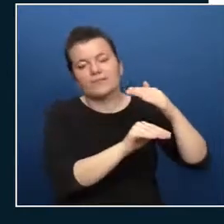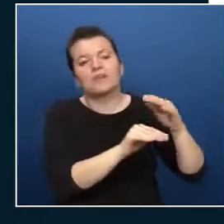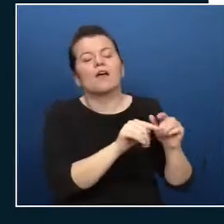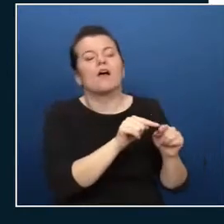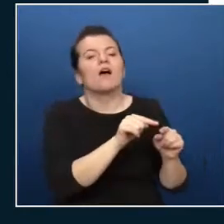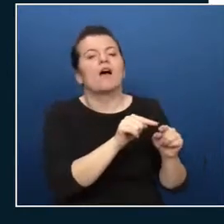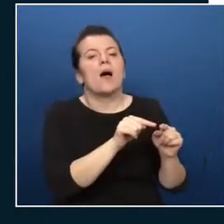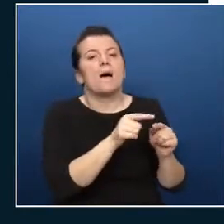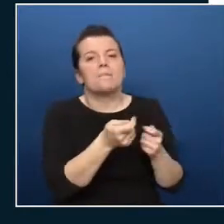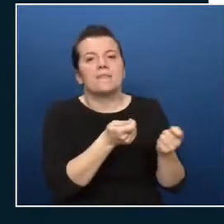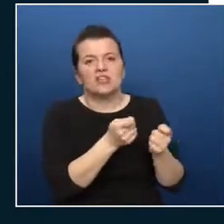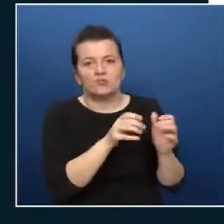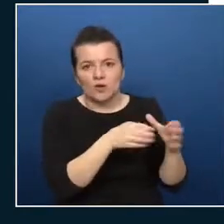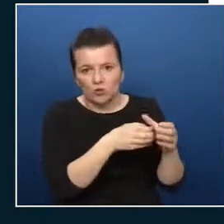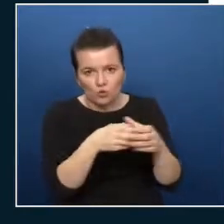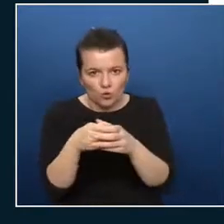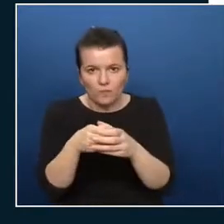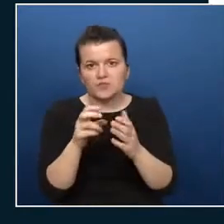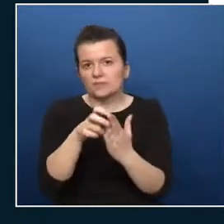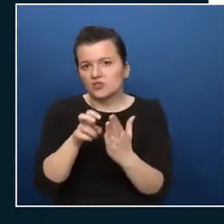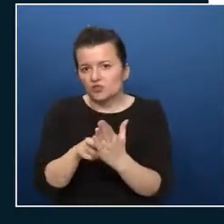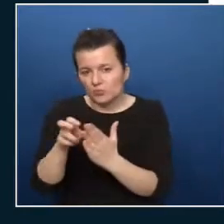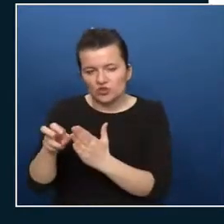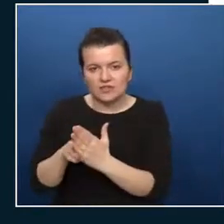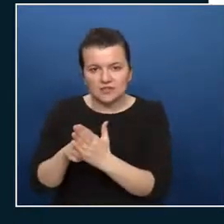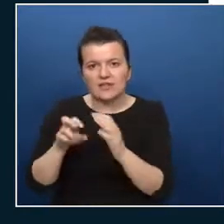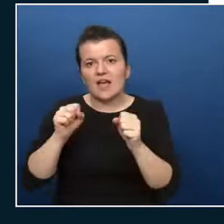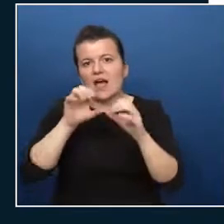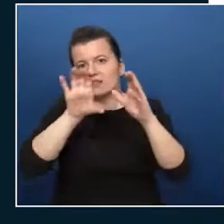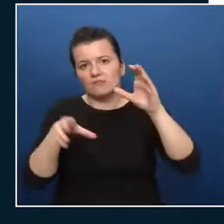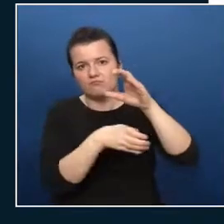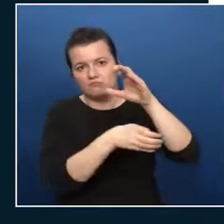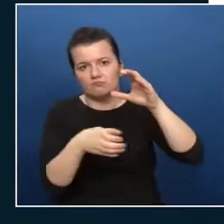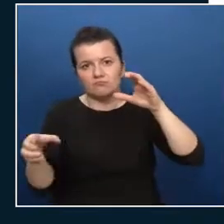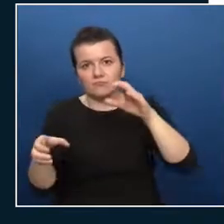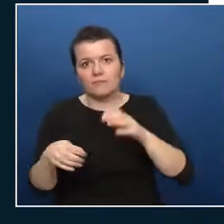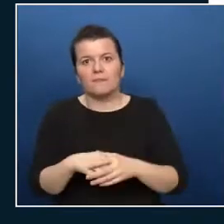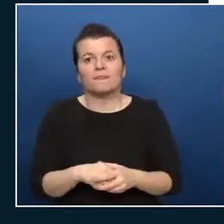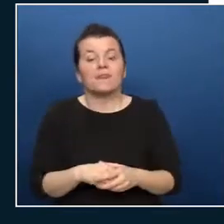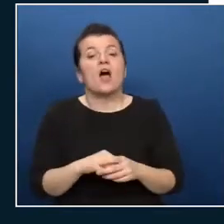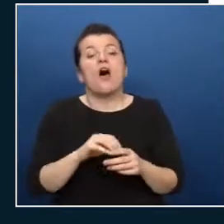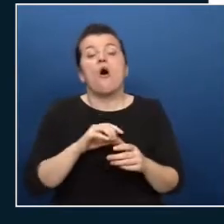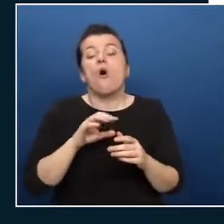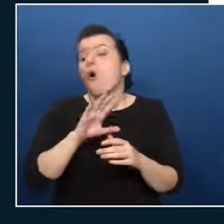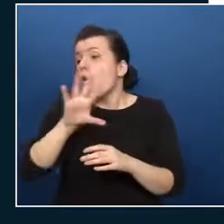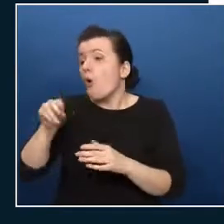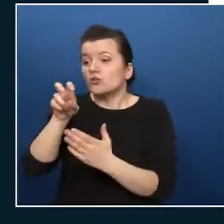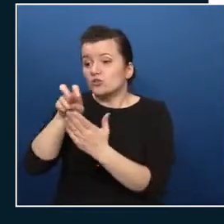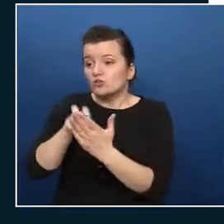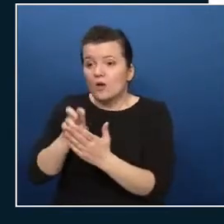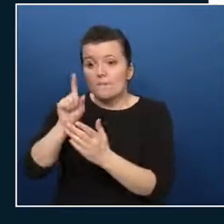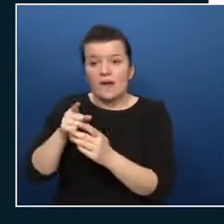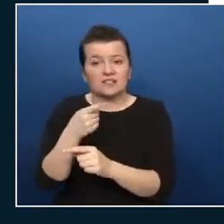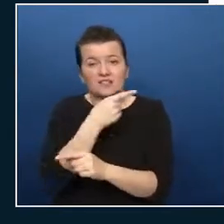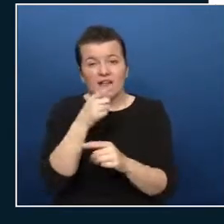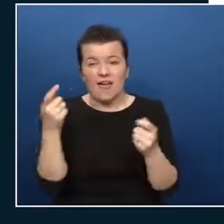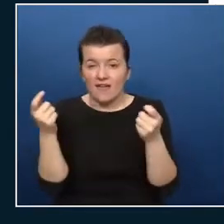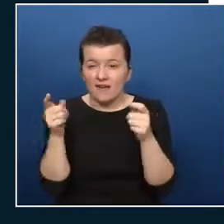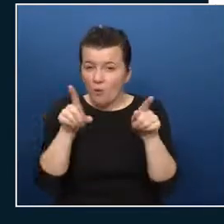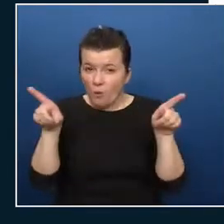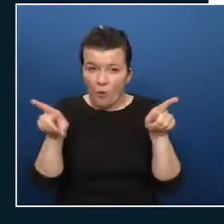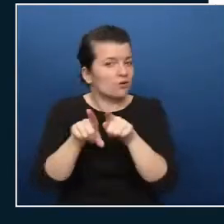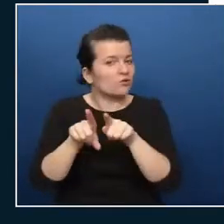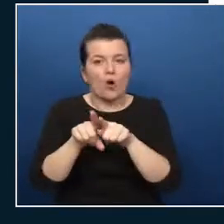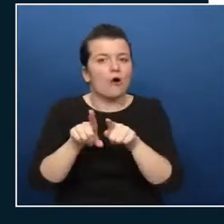so you don't have to assign all your stuff for every subscription but you can assign it on the management group and then